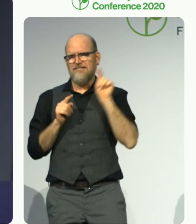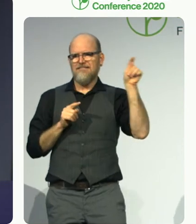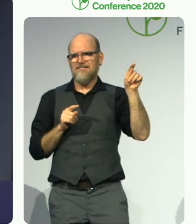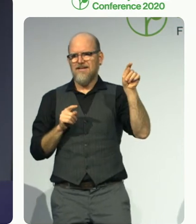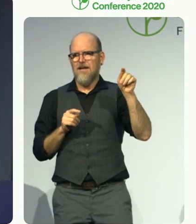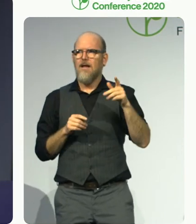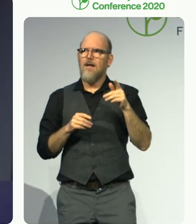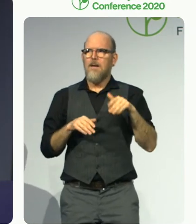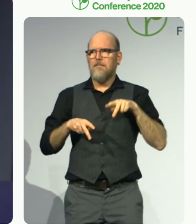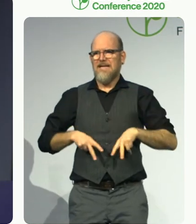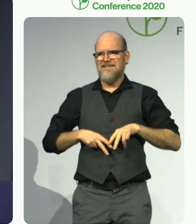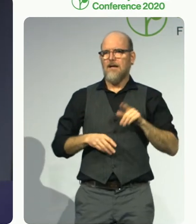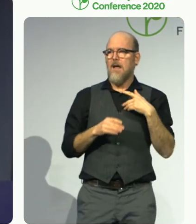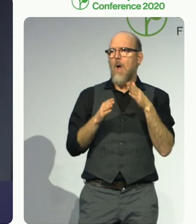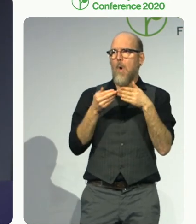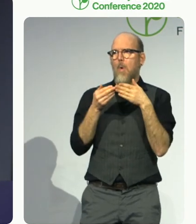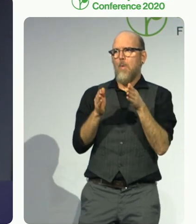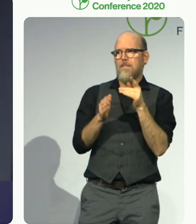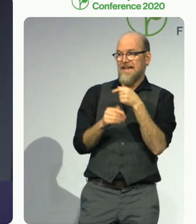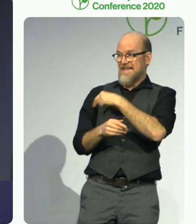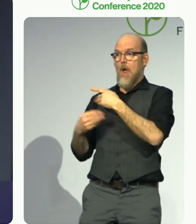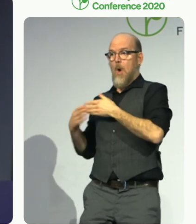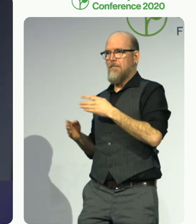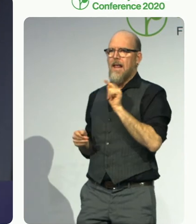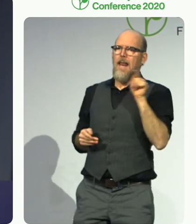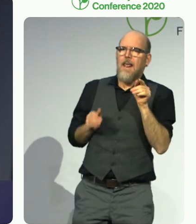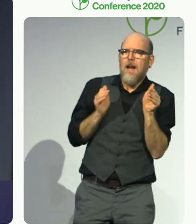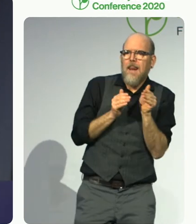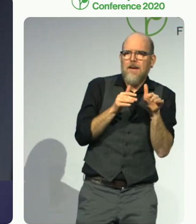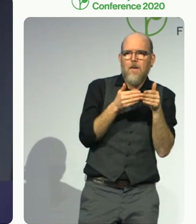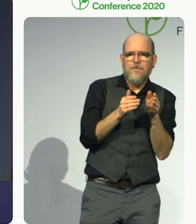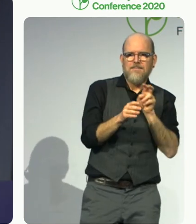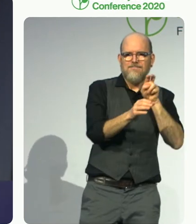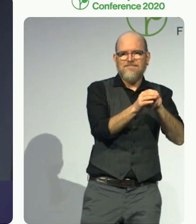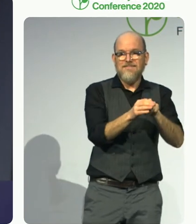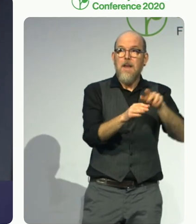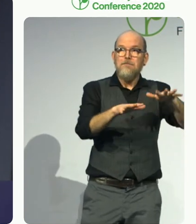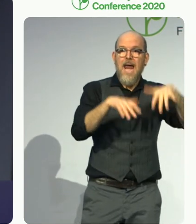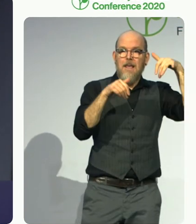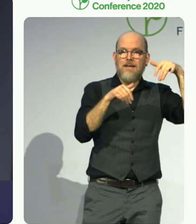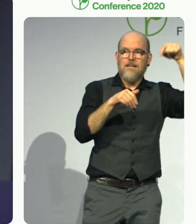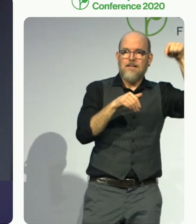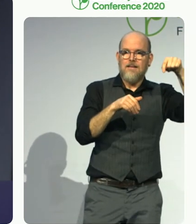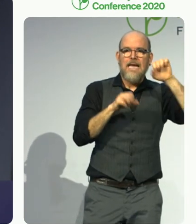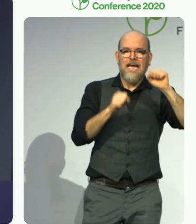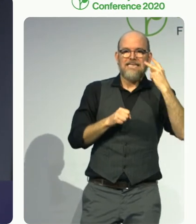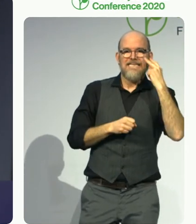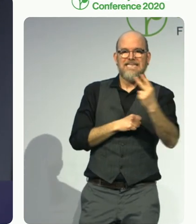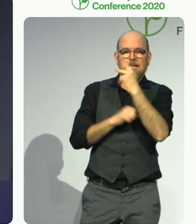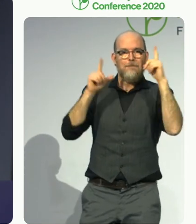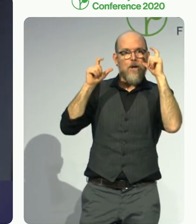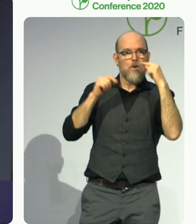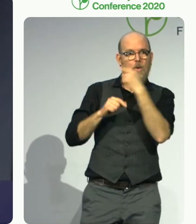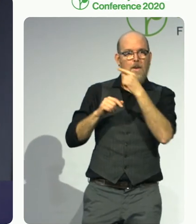room of the Austrian Parliament. And you will see it here on the photo I did in